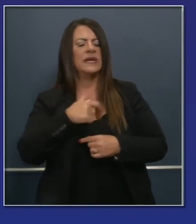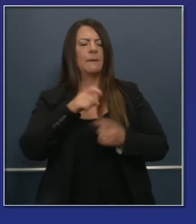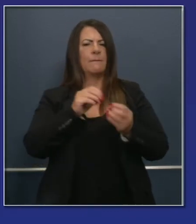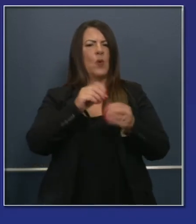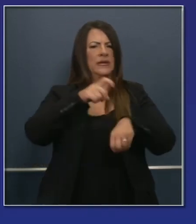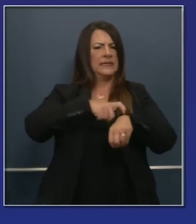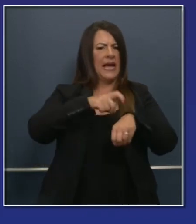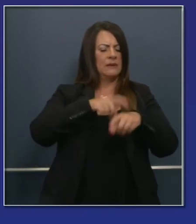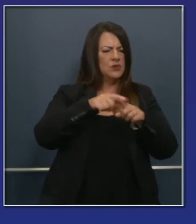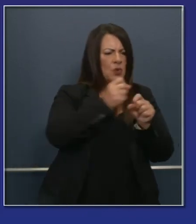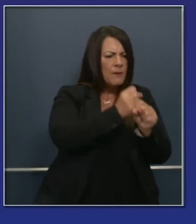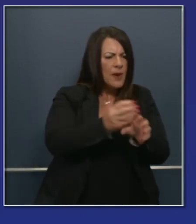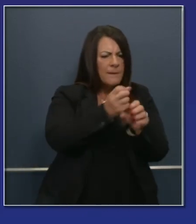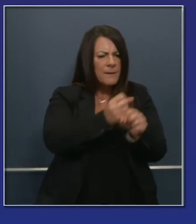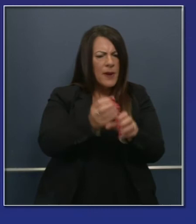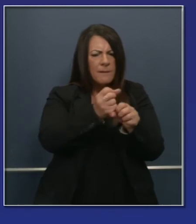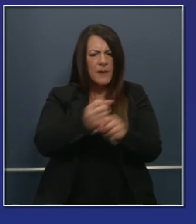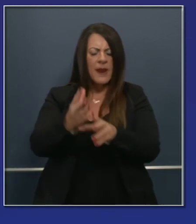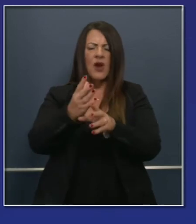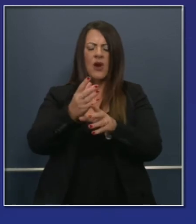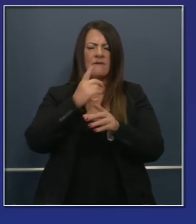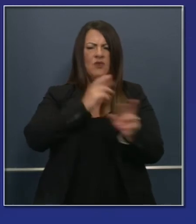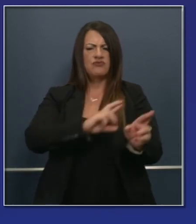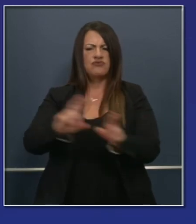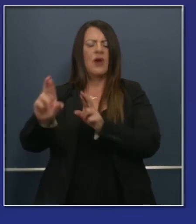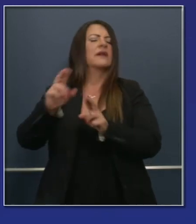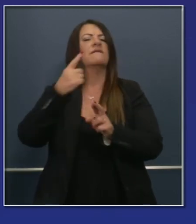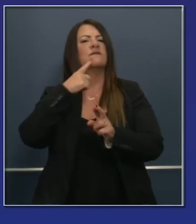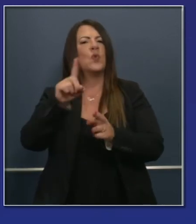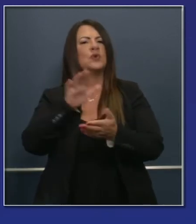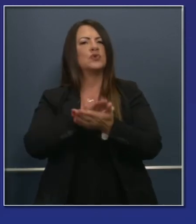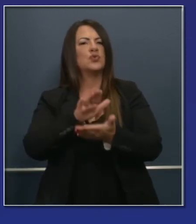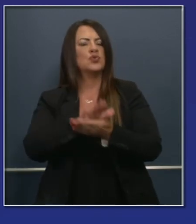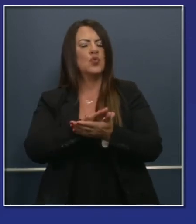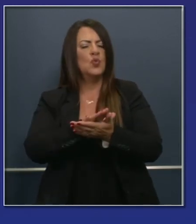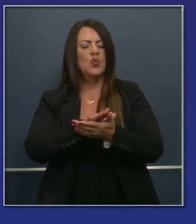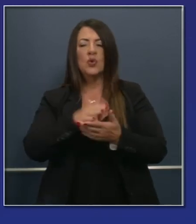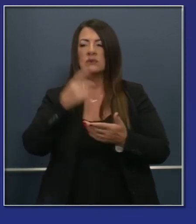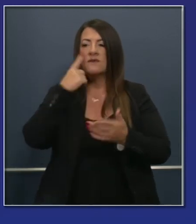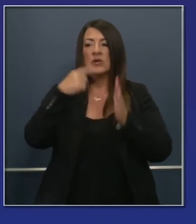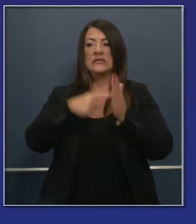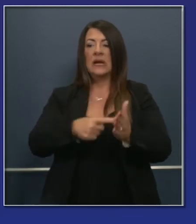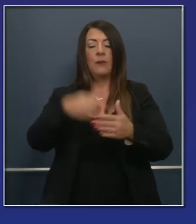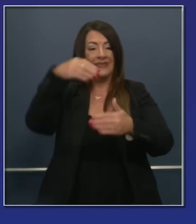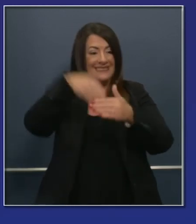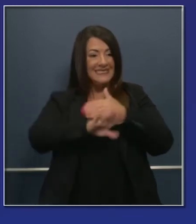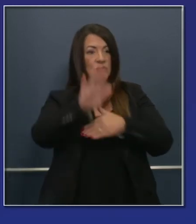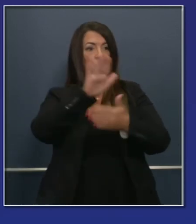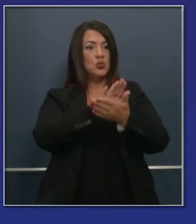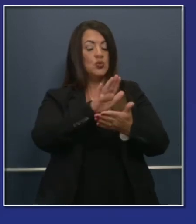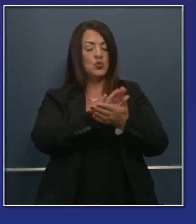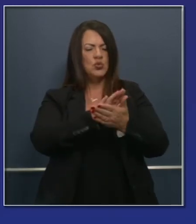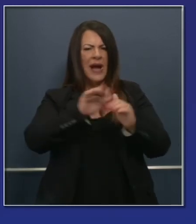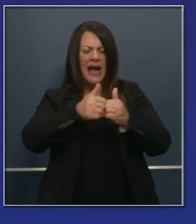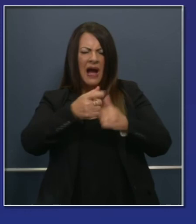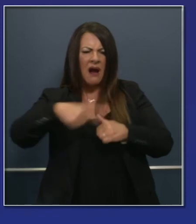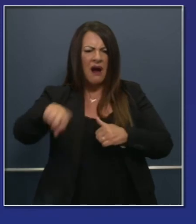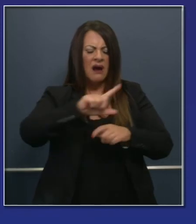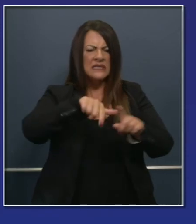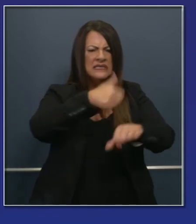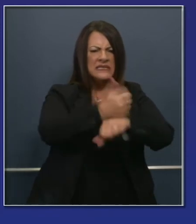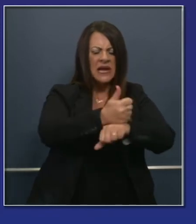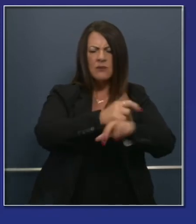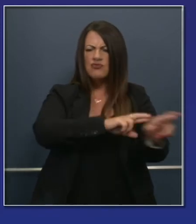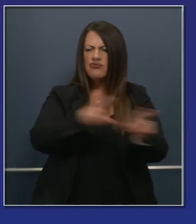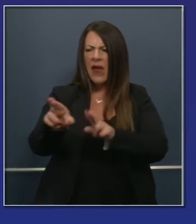in terms of focusing on preparing the physical environment because again our commitment our default long